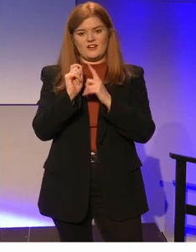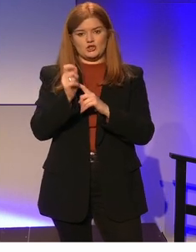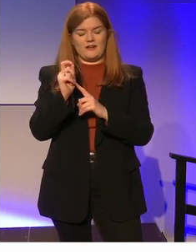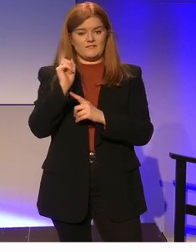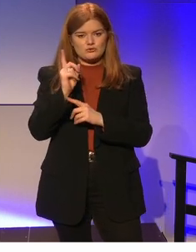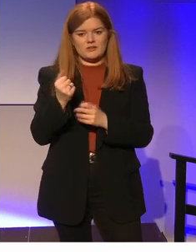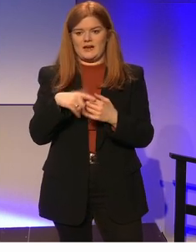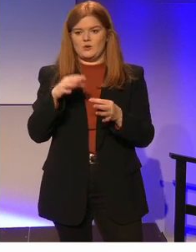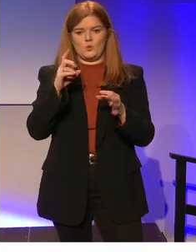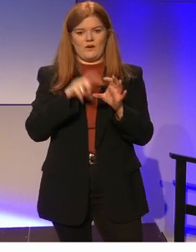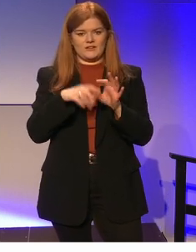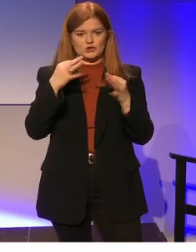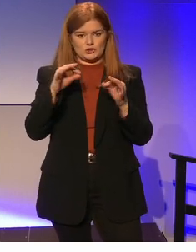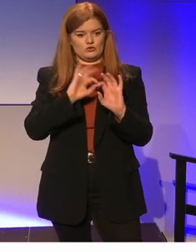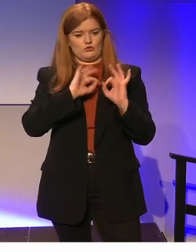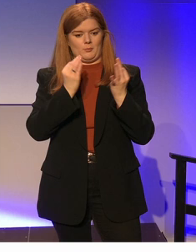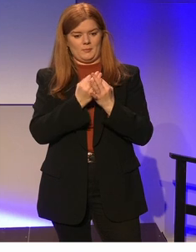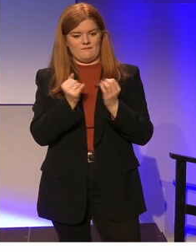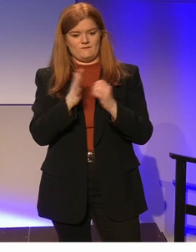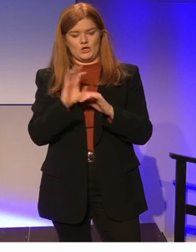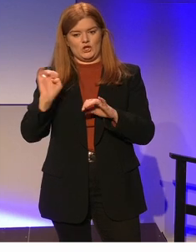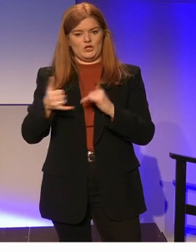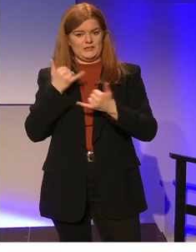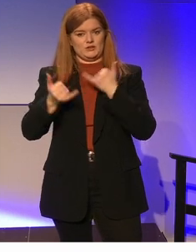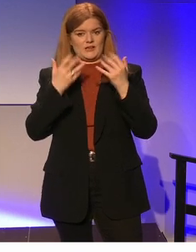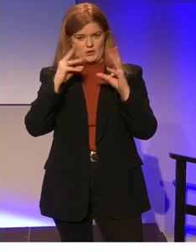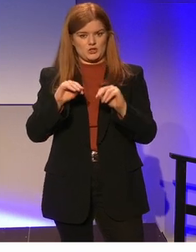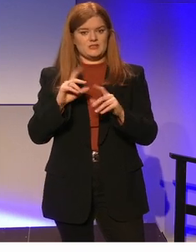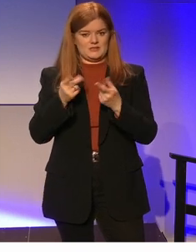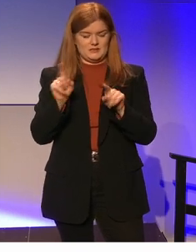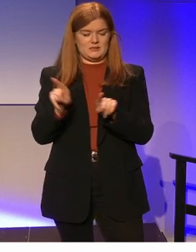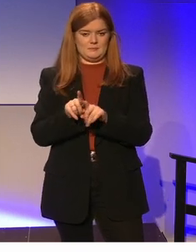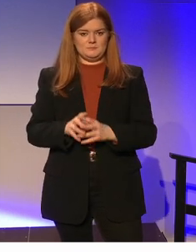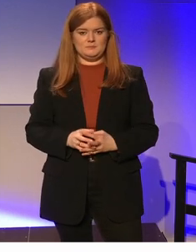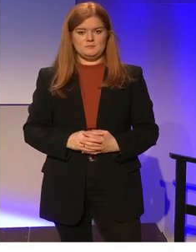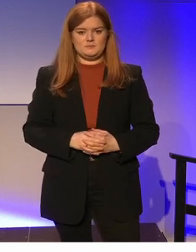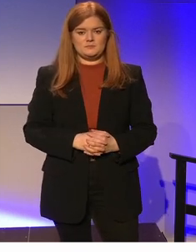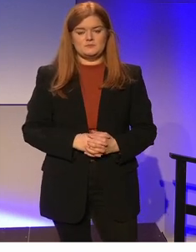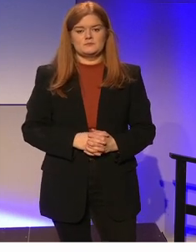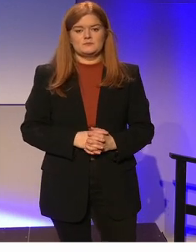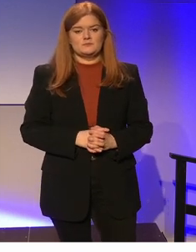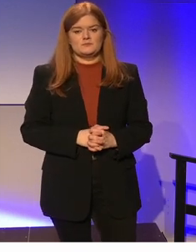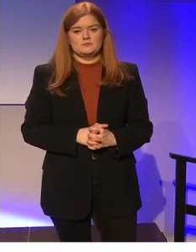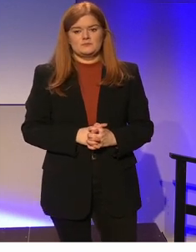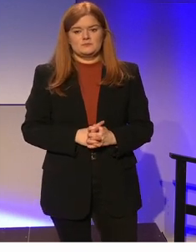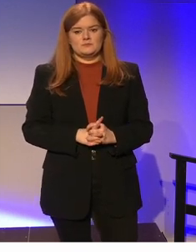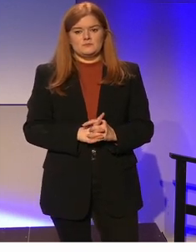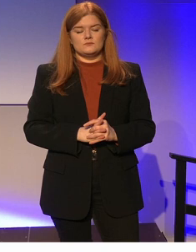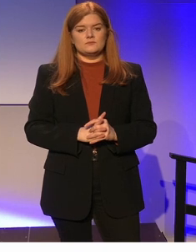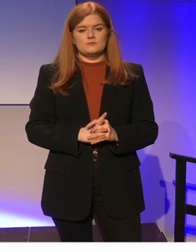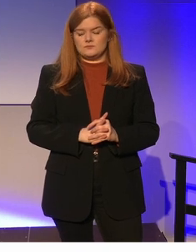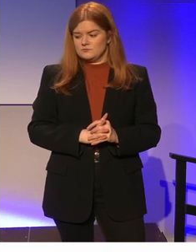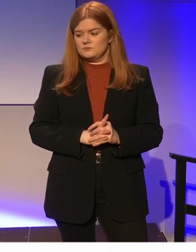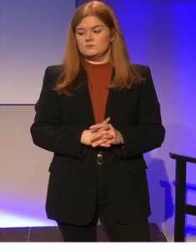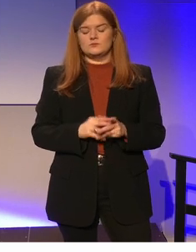advisory and qualifications group for early years educators have done similarly. And the more